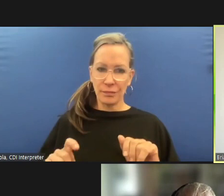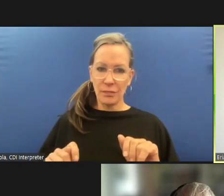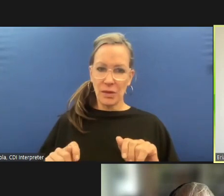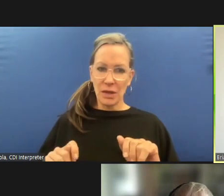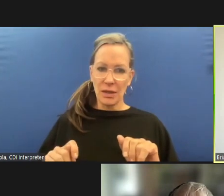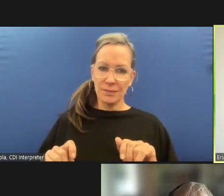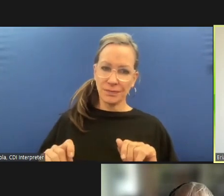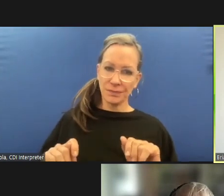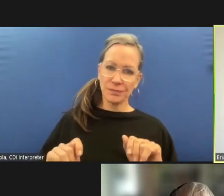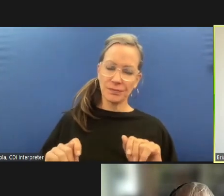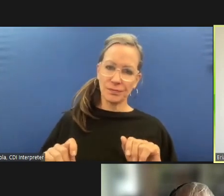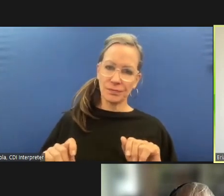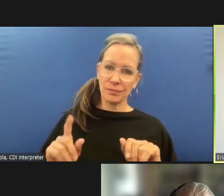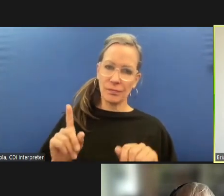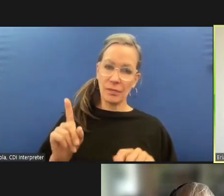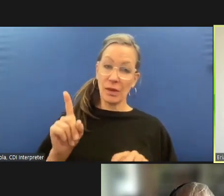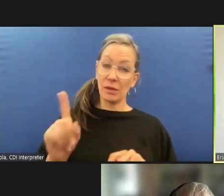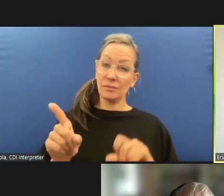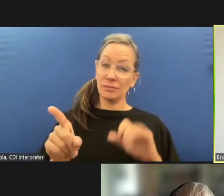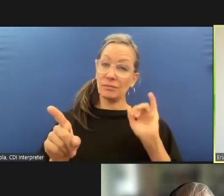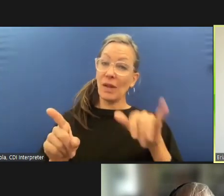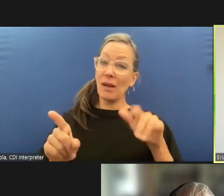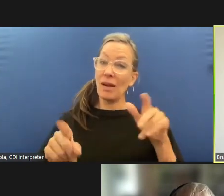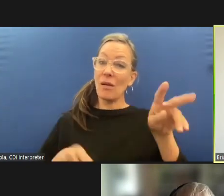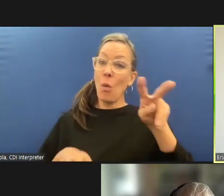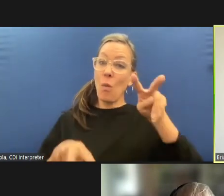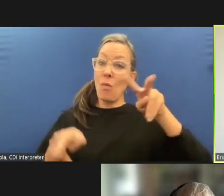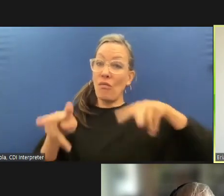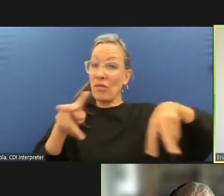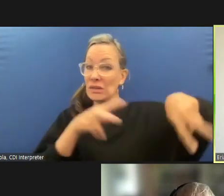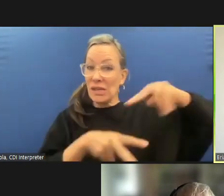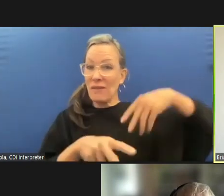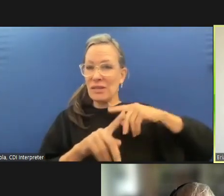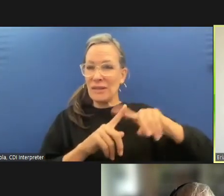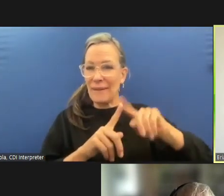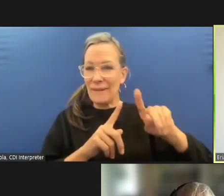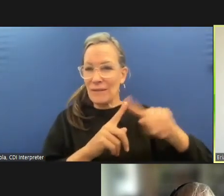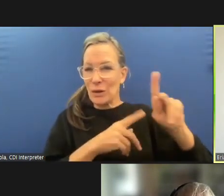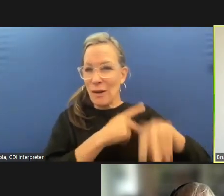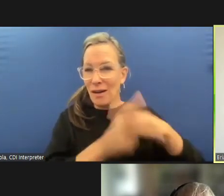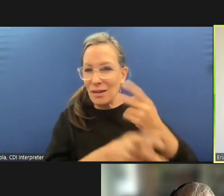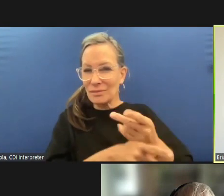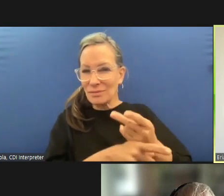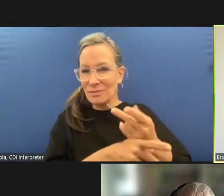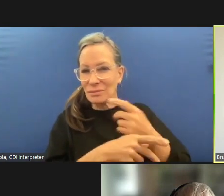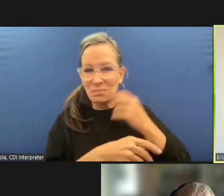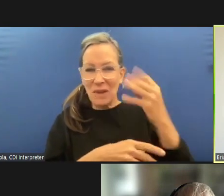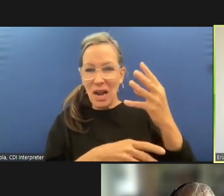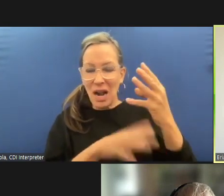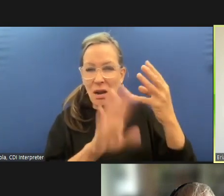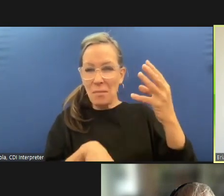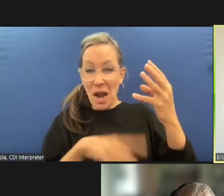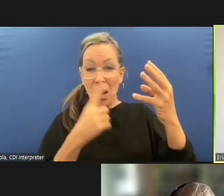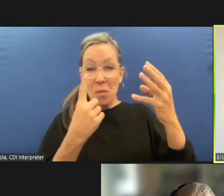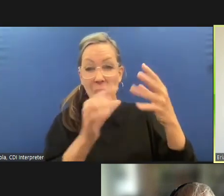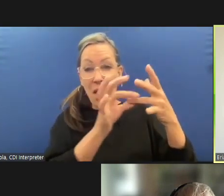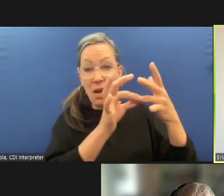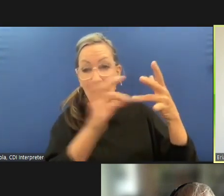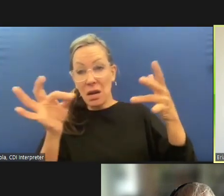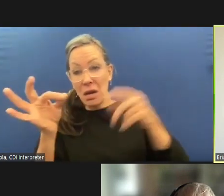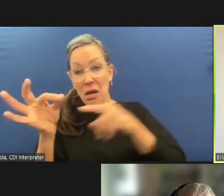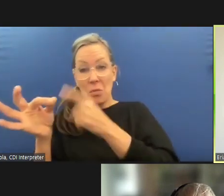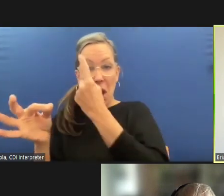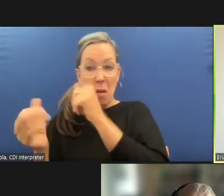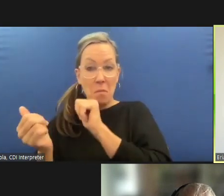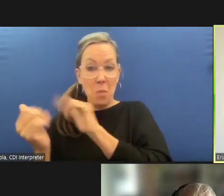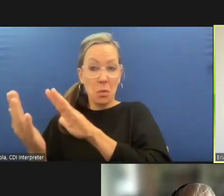would with an oversight board certainly an inspector general that's the other model and again marine county could do a combination